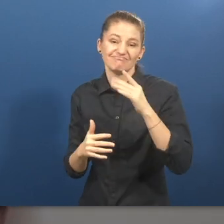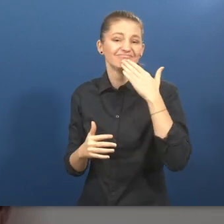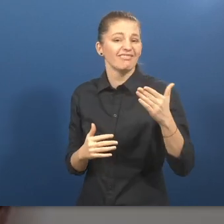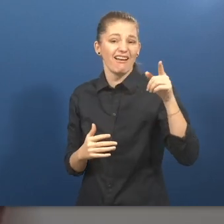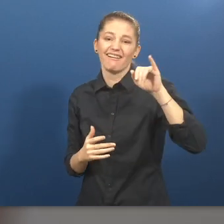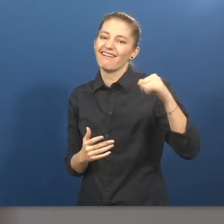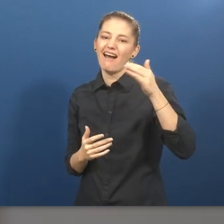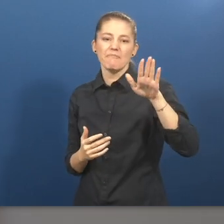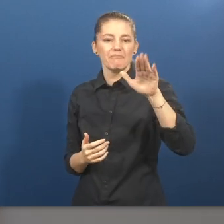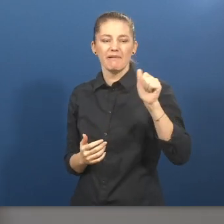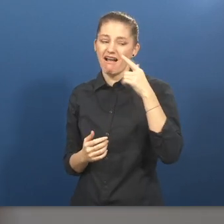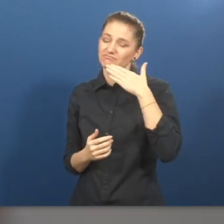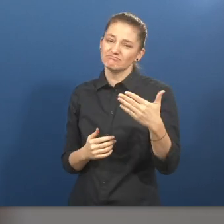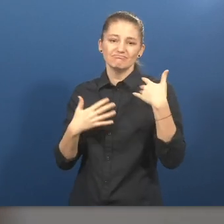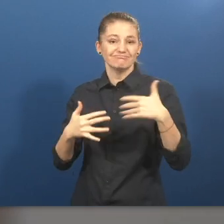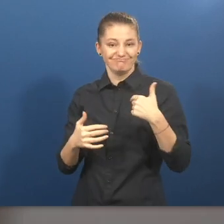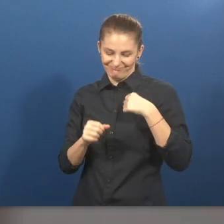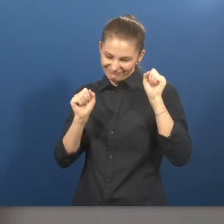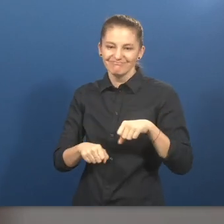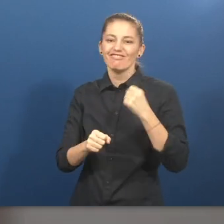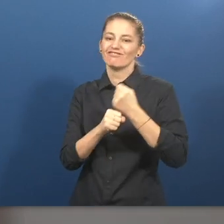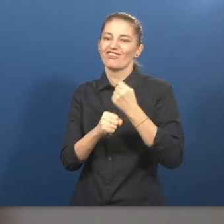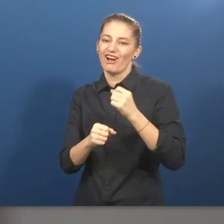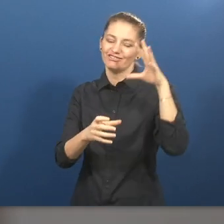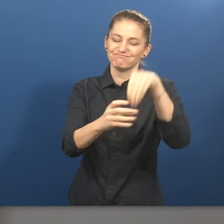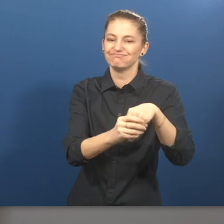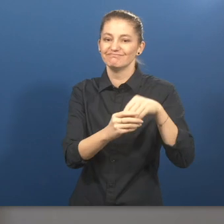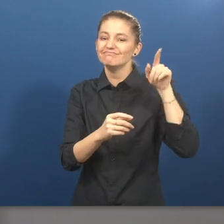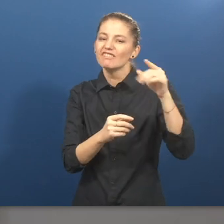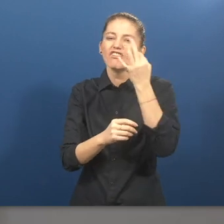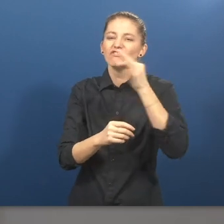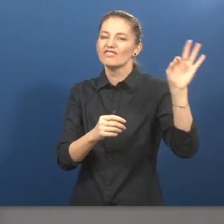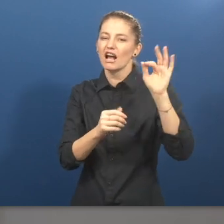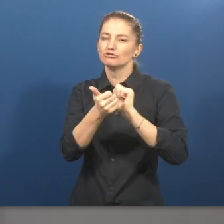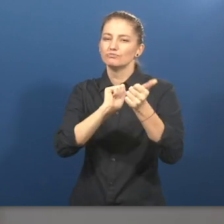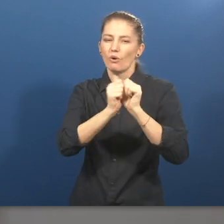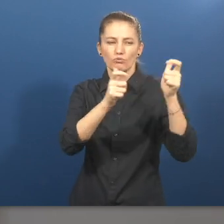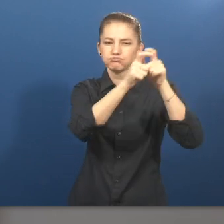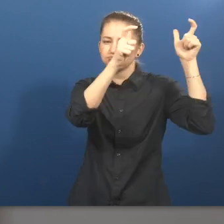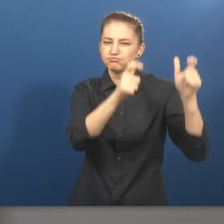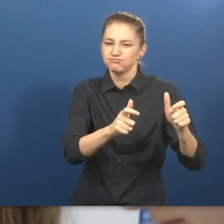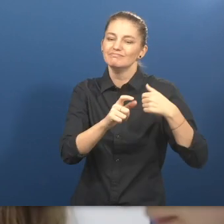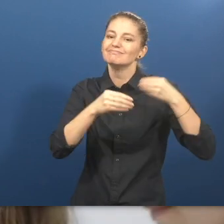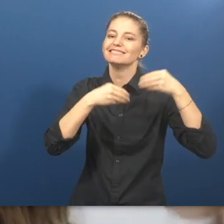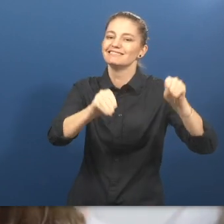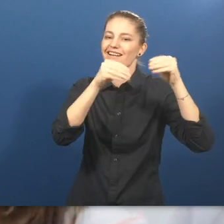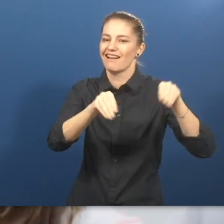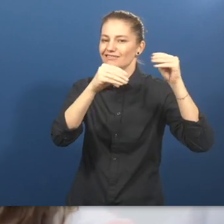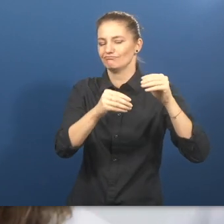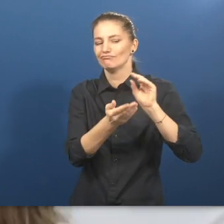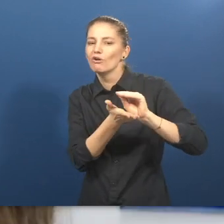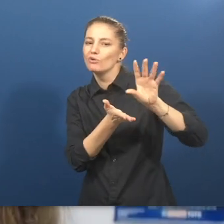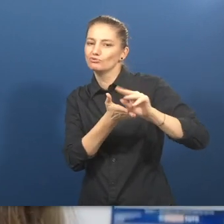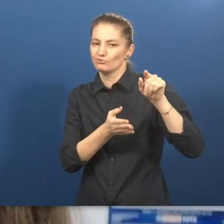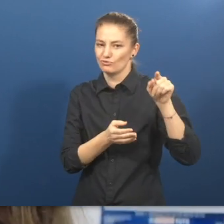contracts thanks to jamba i started working as a sales consultant in a large french sporting goods chain in